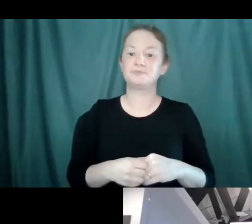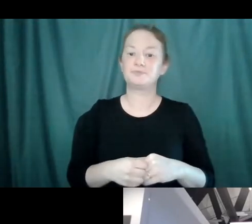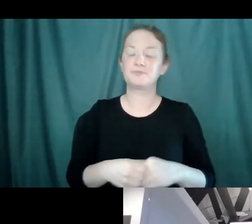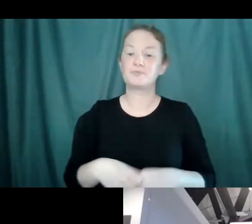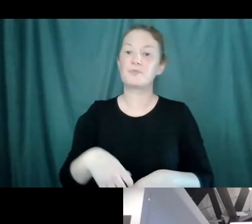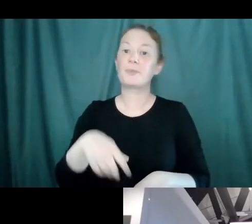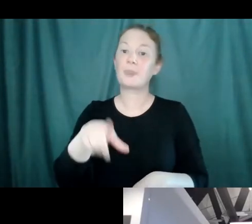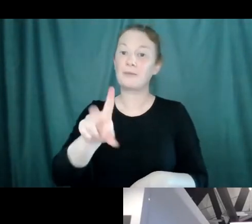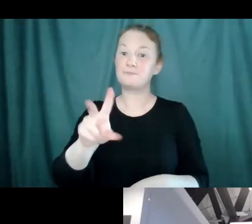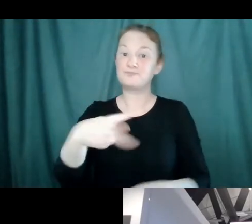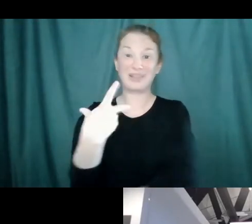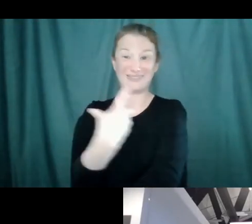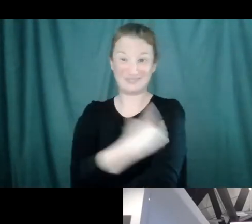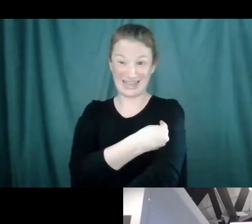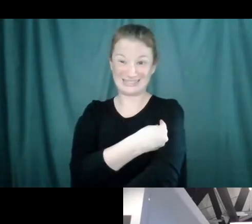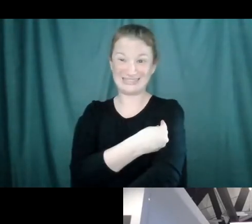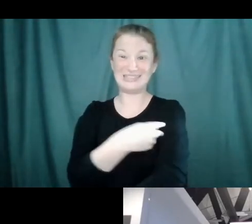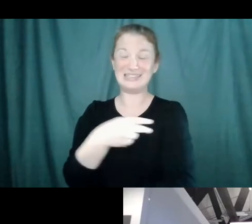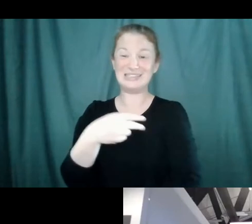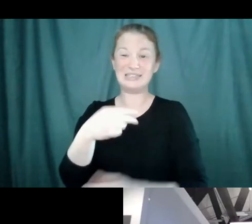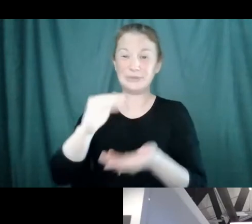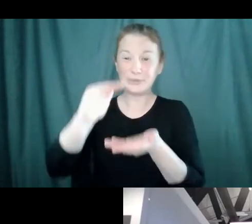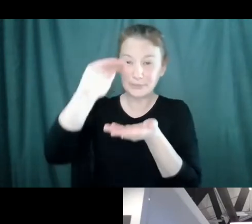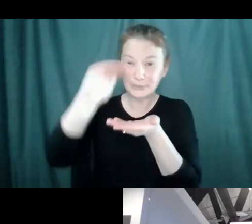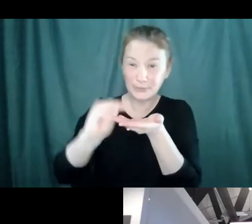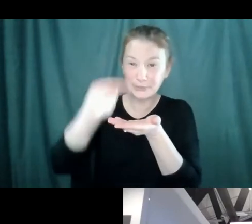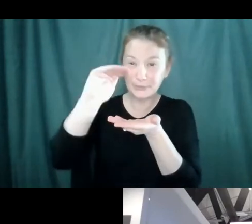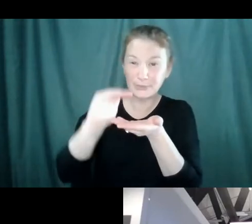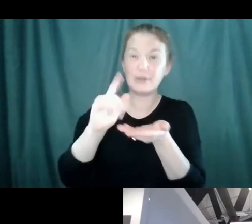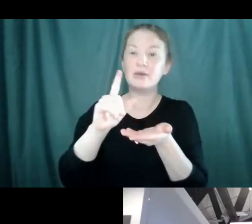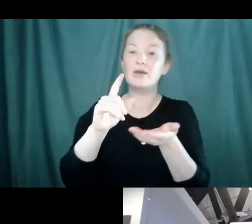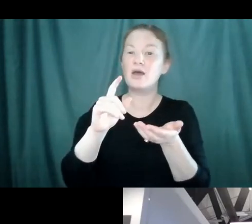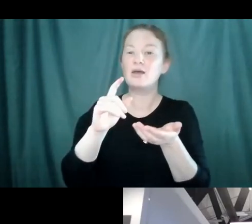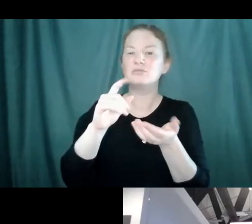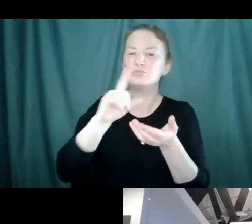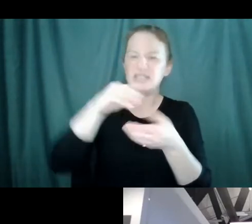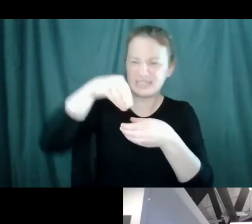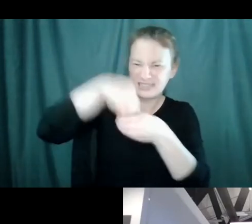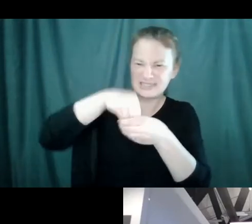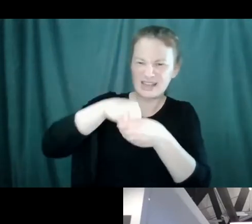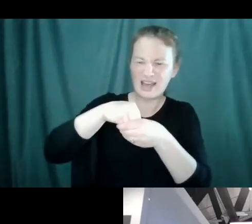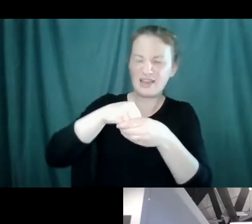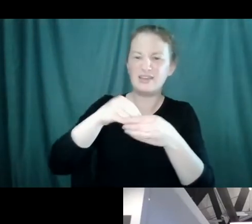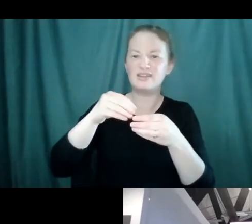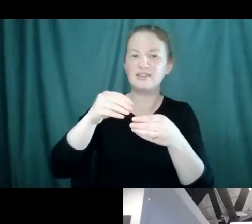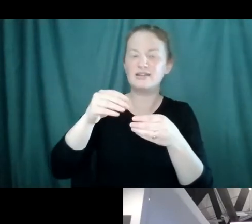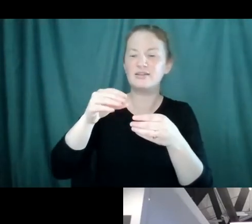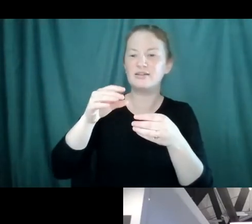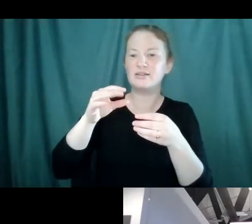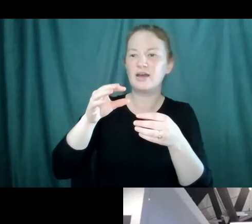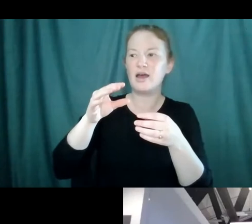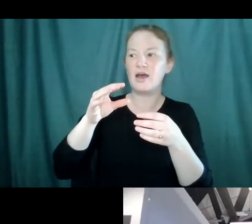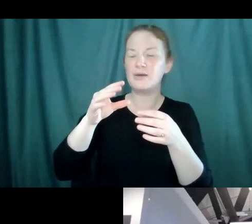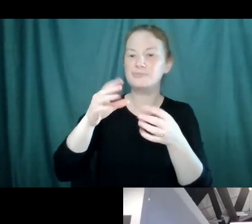vaccines really have more to do with the number and type of immune cells in your body and not how big your body is.